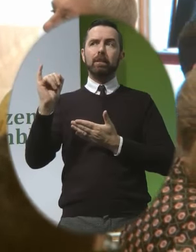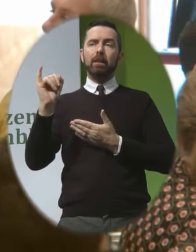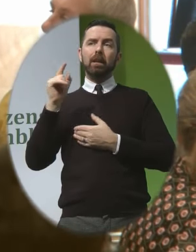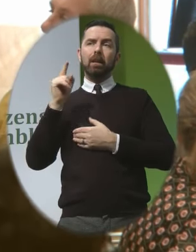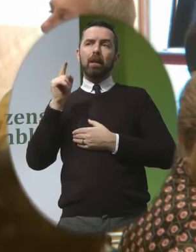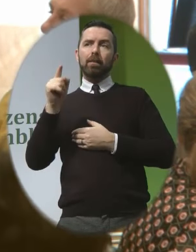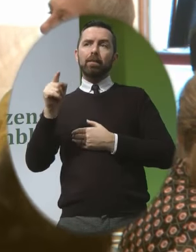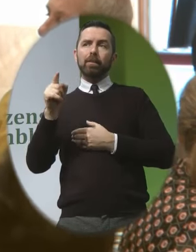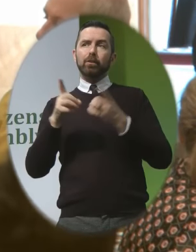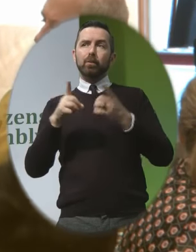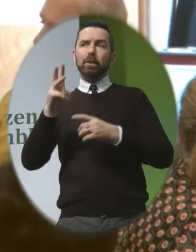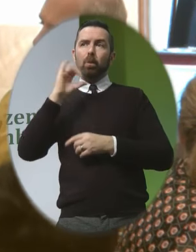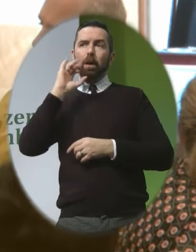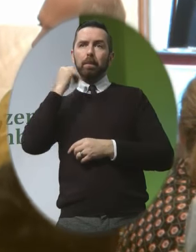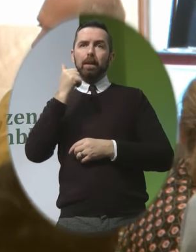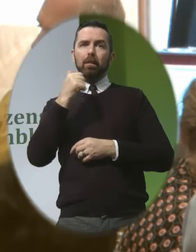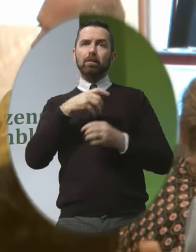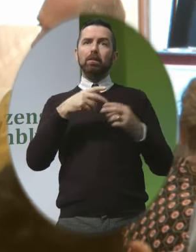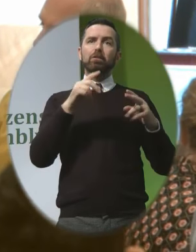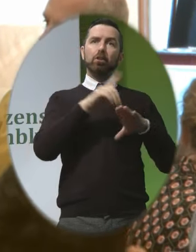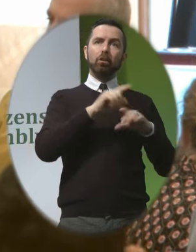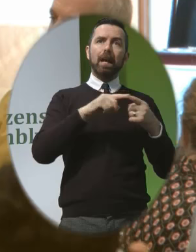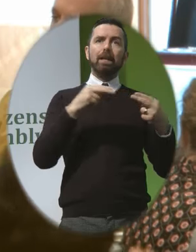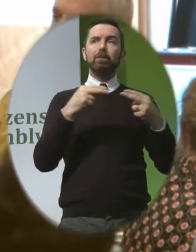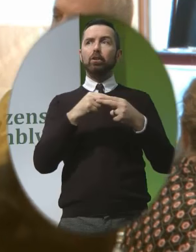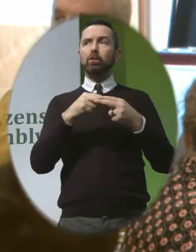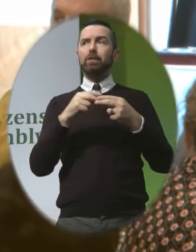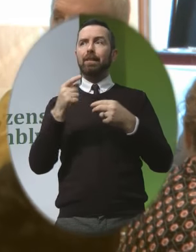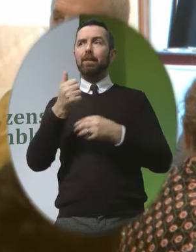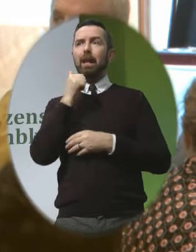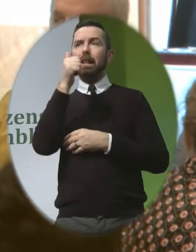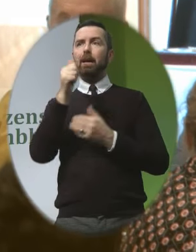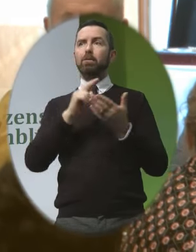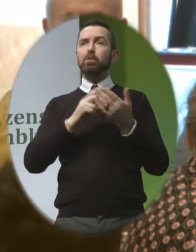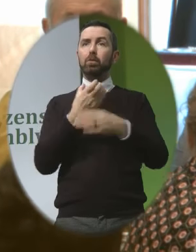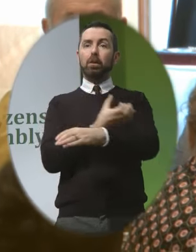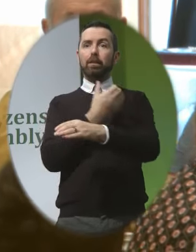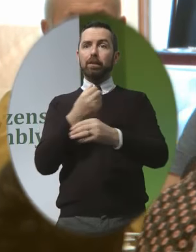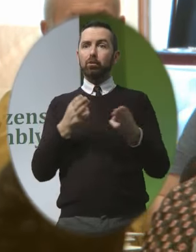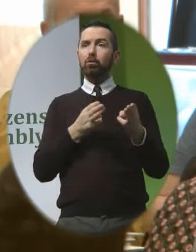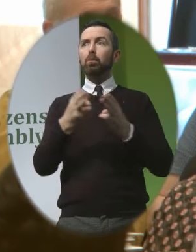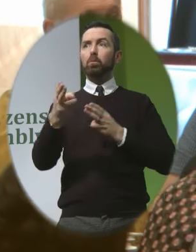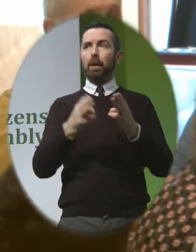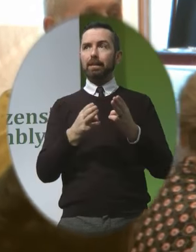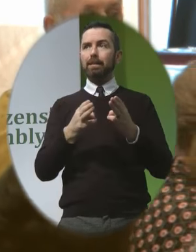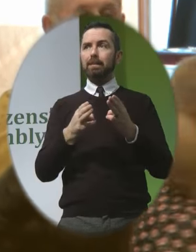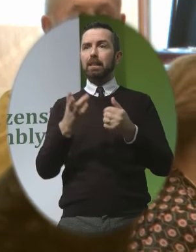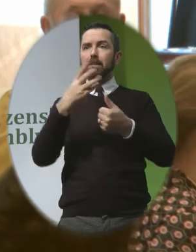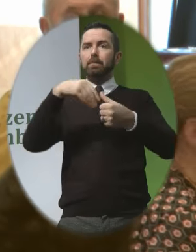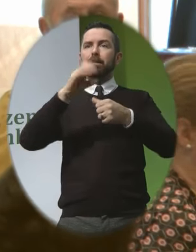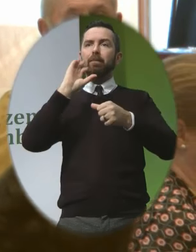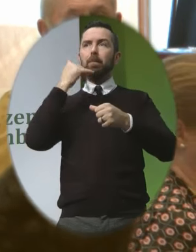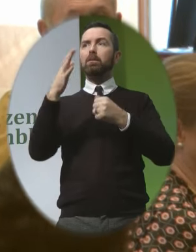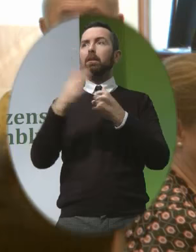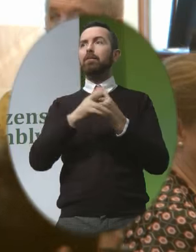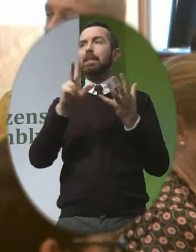potentially committing acts of medical negligence And being allowed to use, allowed to continue to practice Specifically because of the